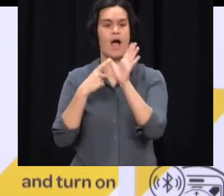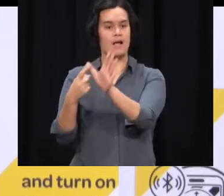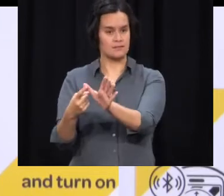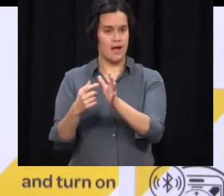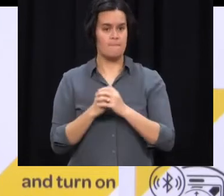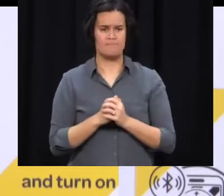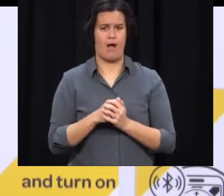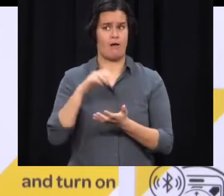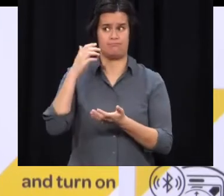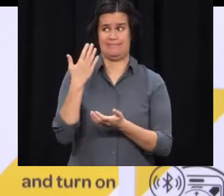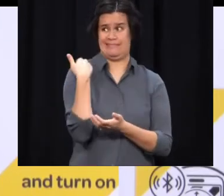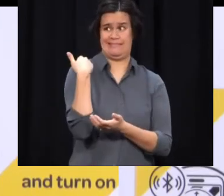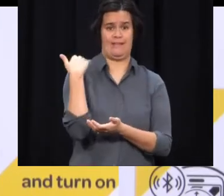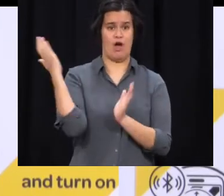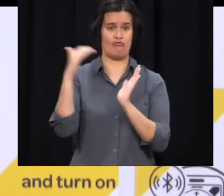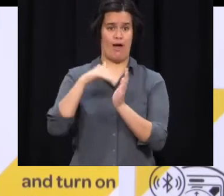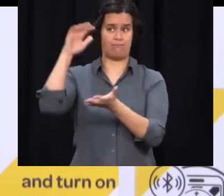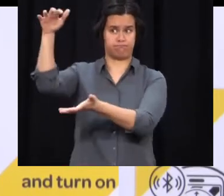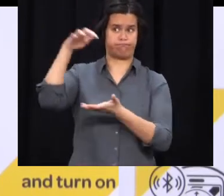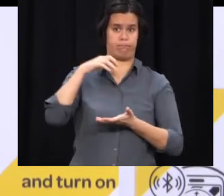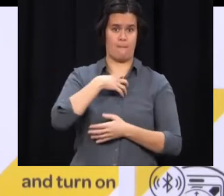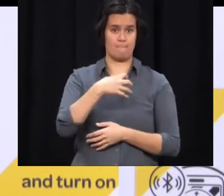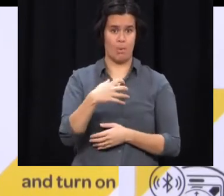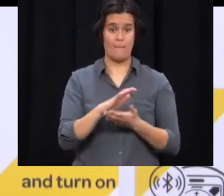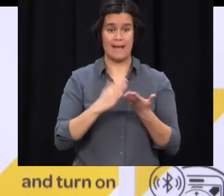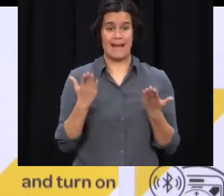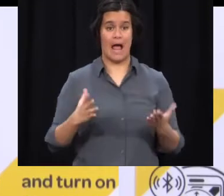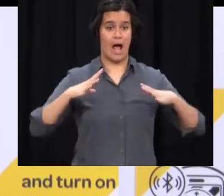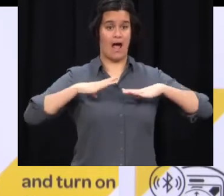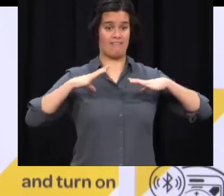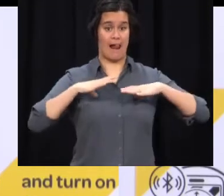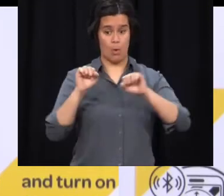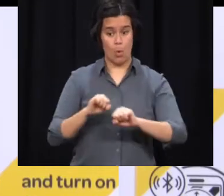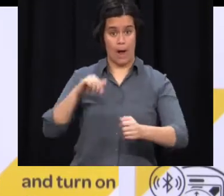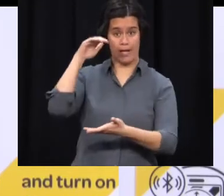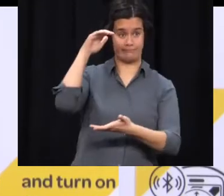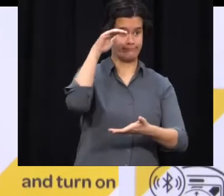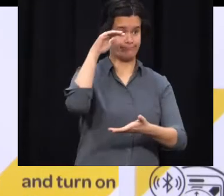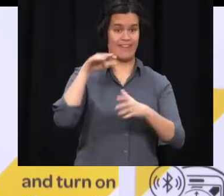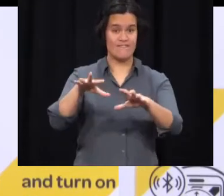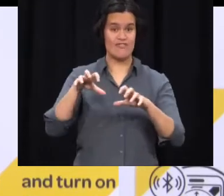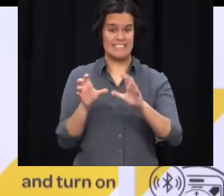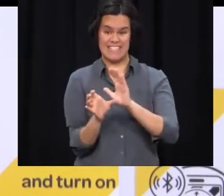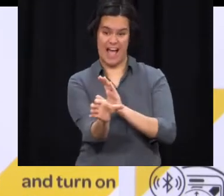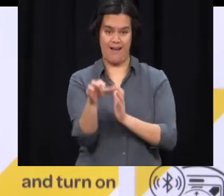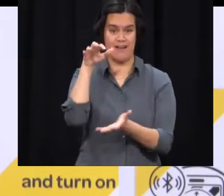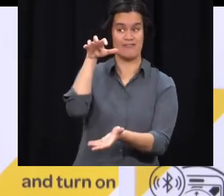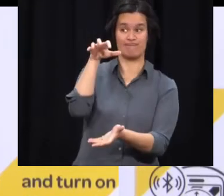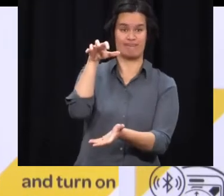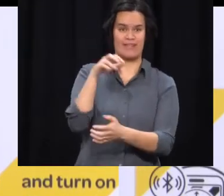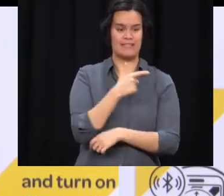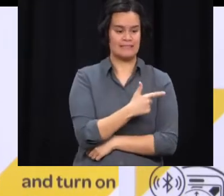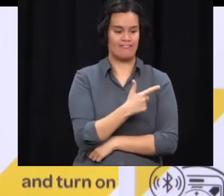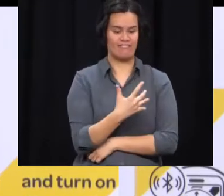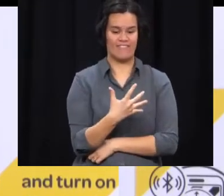next week. So it arrived a little bit early. That's good. We've got about 750,000 in the freezer at the moment, either in the freezer or in distribution